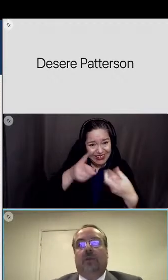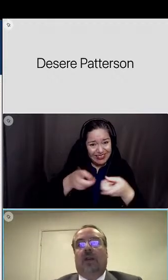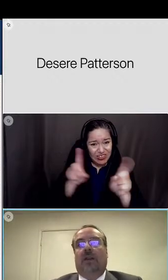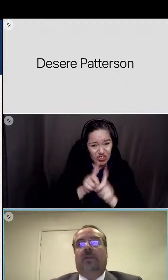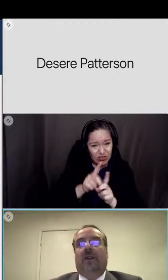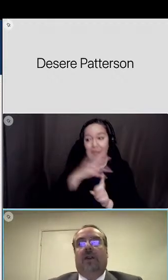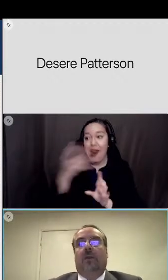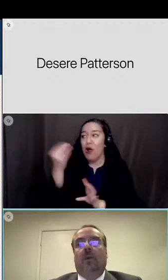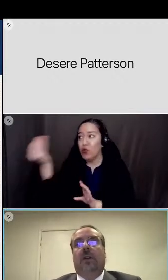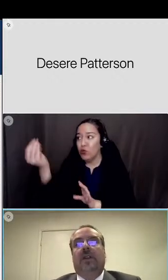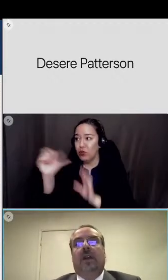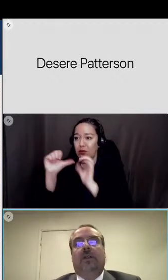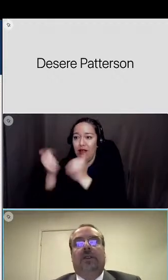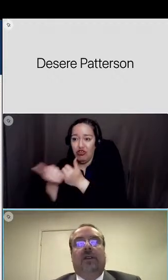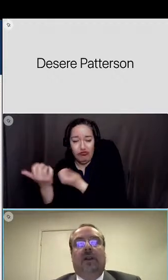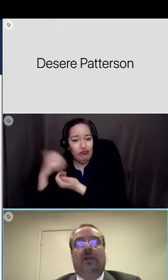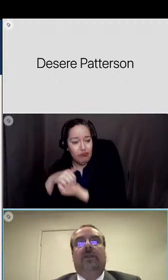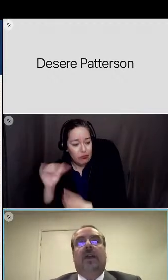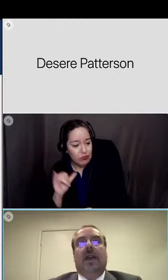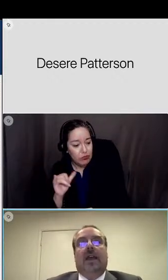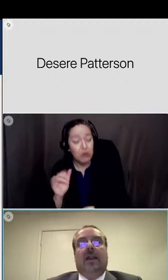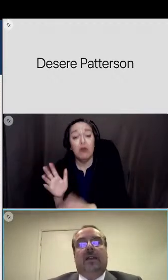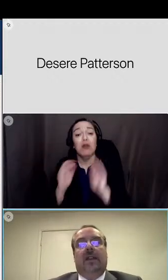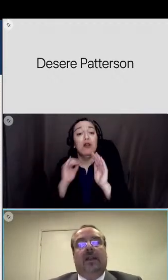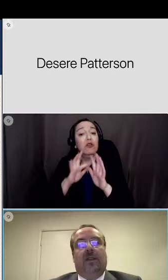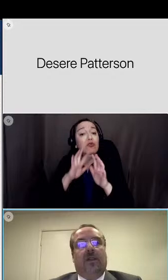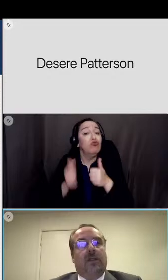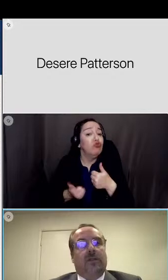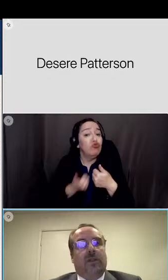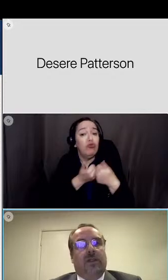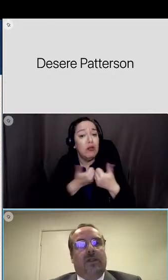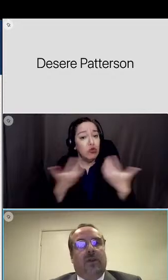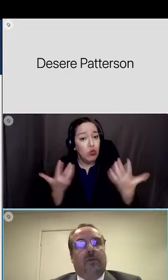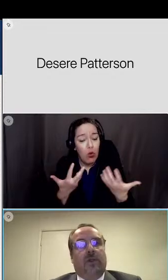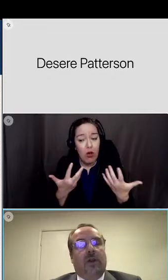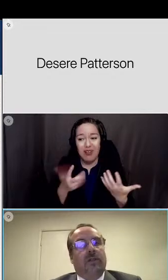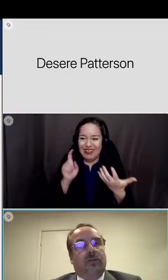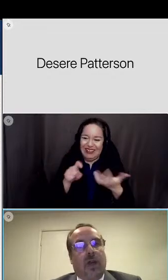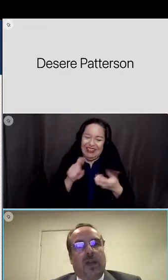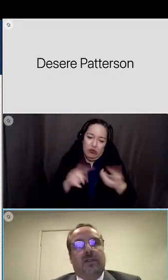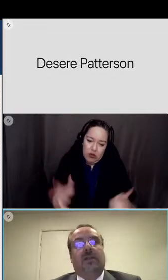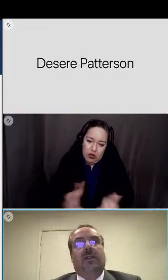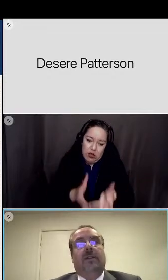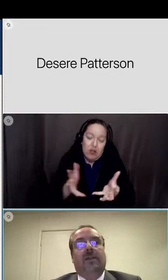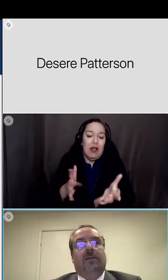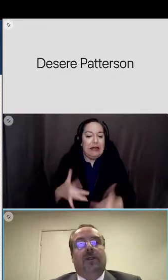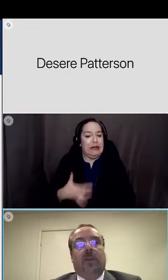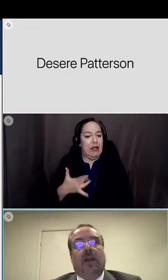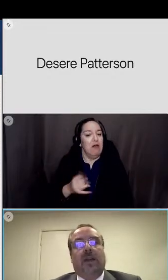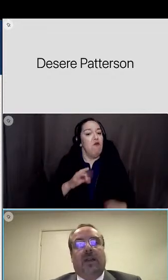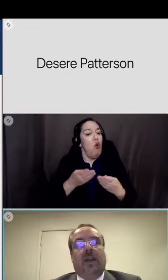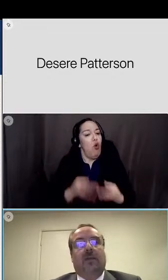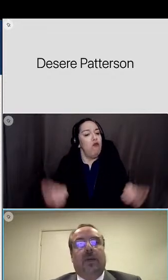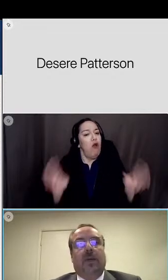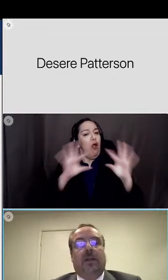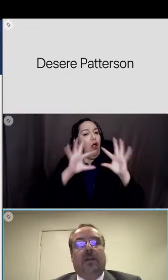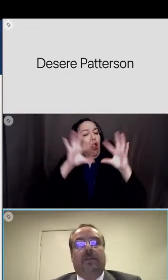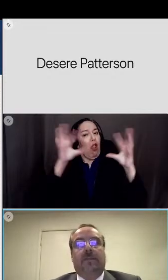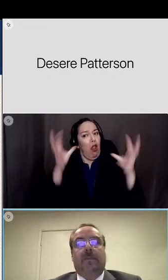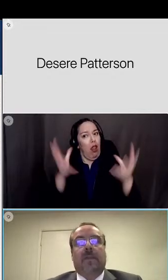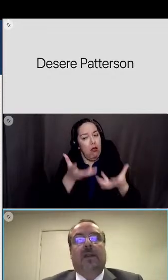challenges we identified were in the areas of needing to foster a sense of overall trust respect and accountability